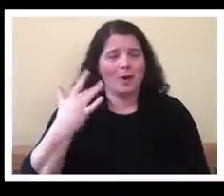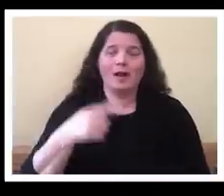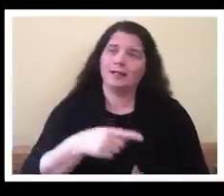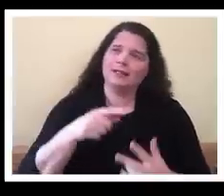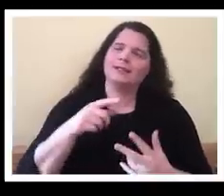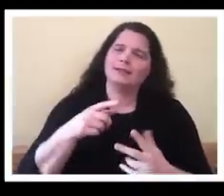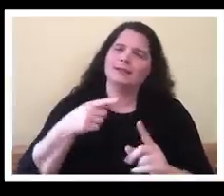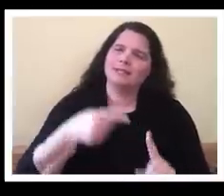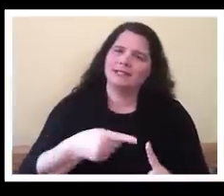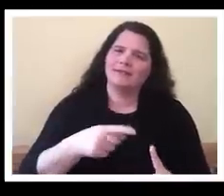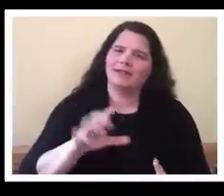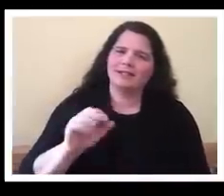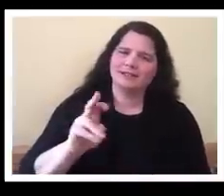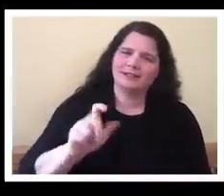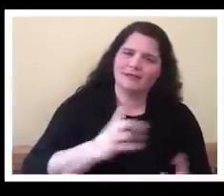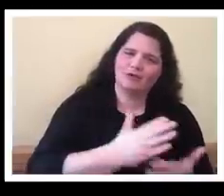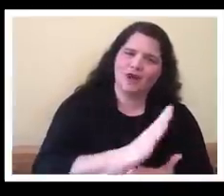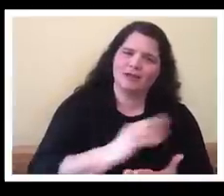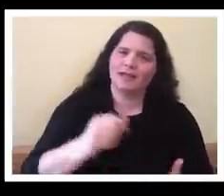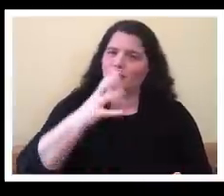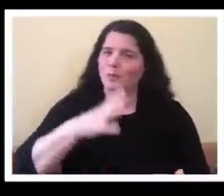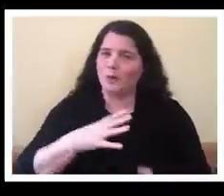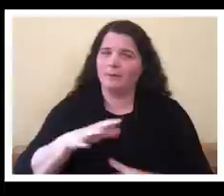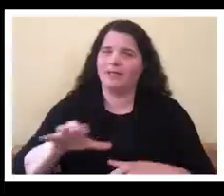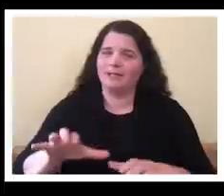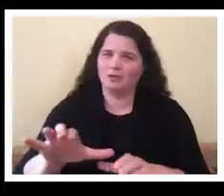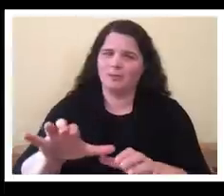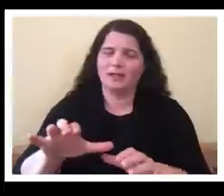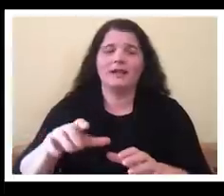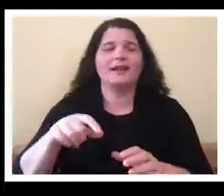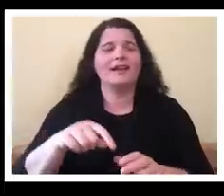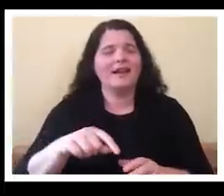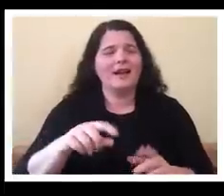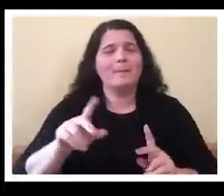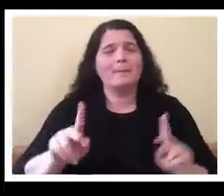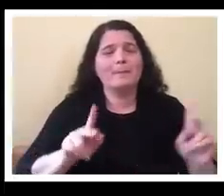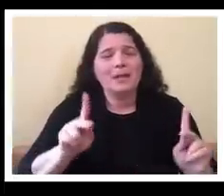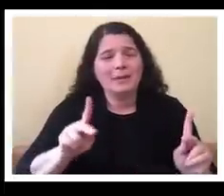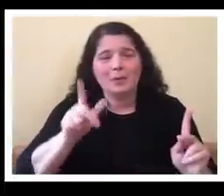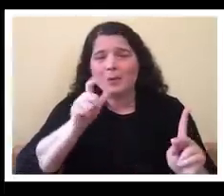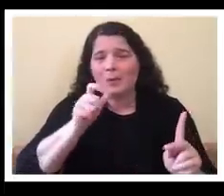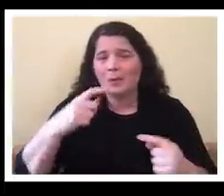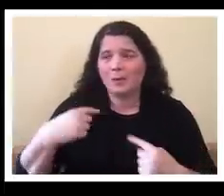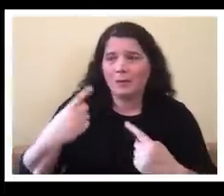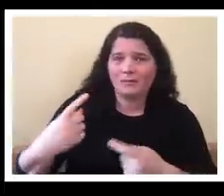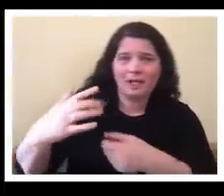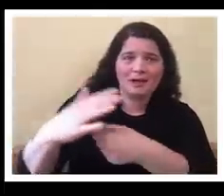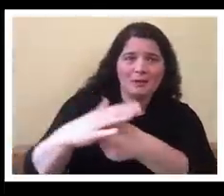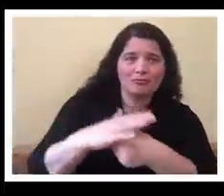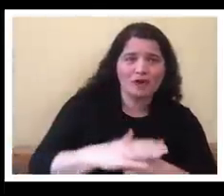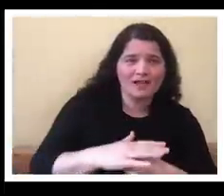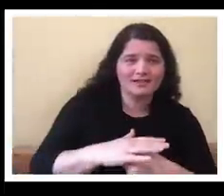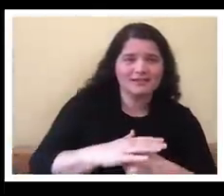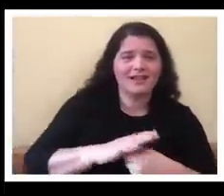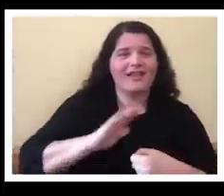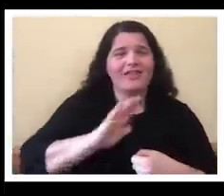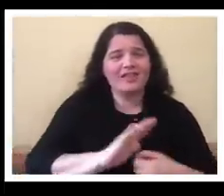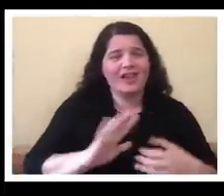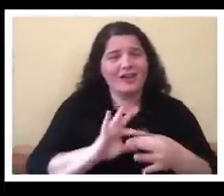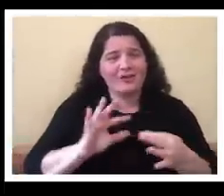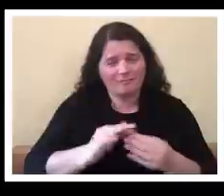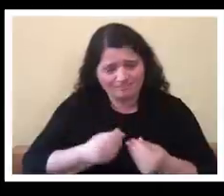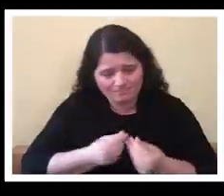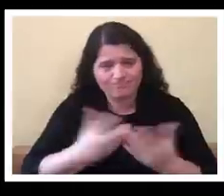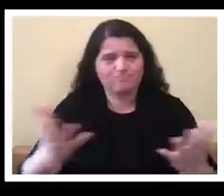were the voices of people who were oppressed who clearly were speaking up and being quite public